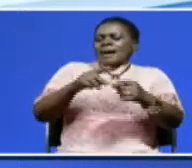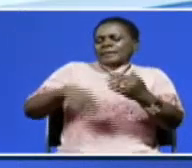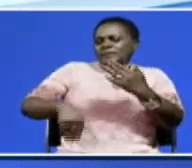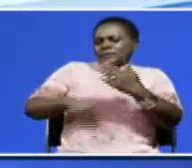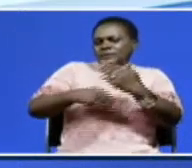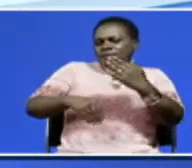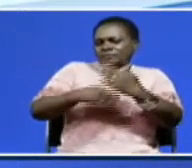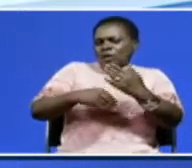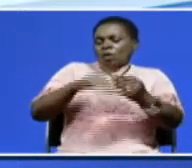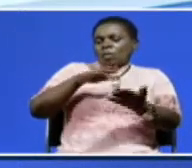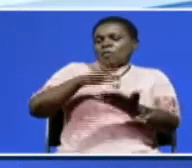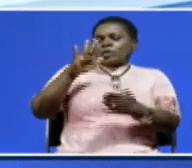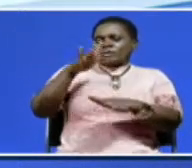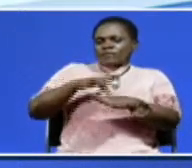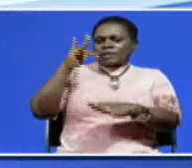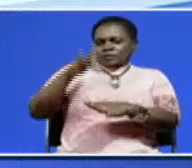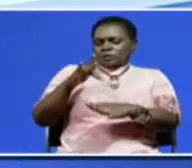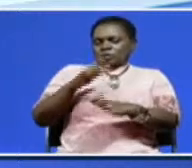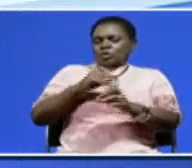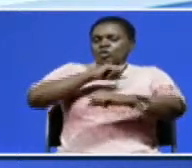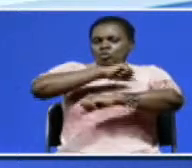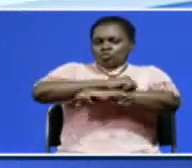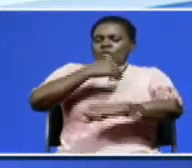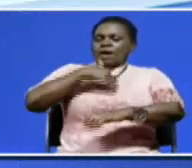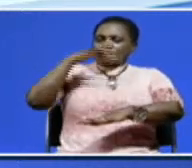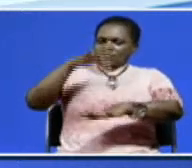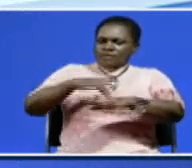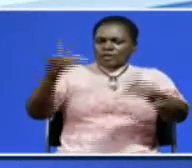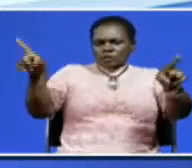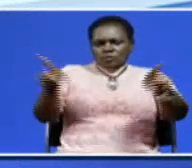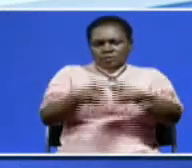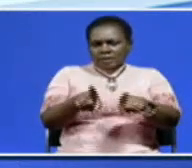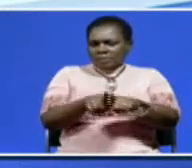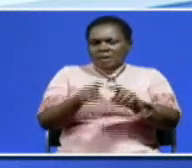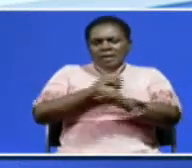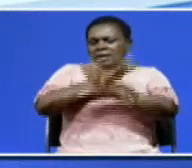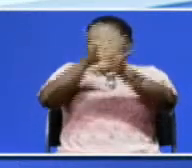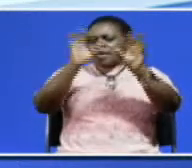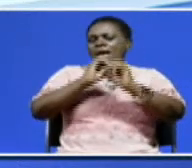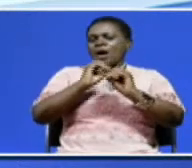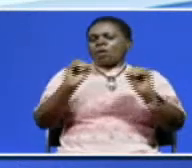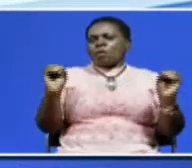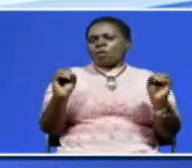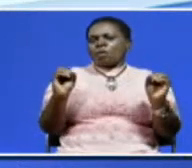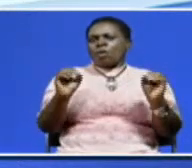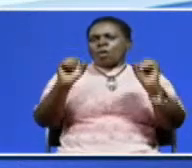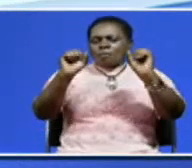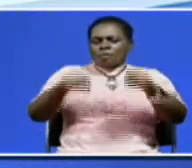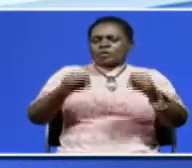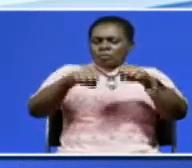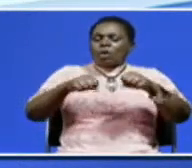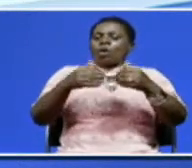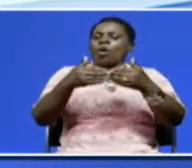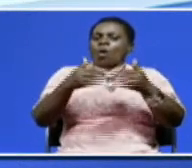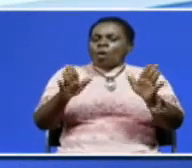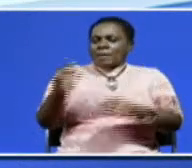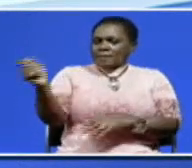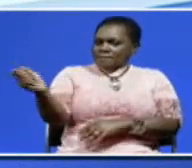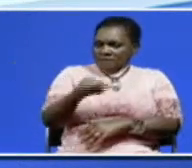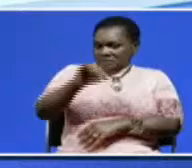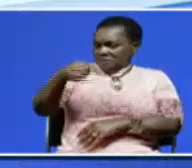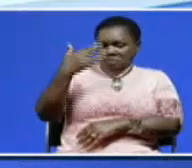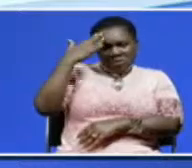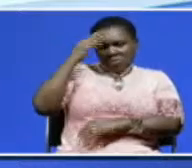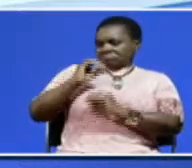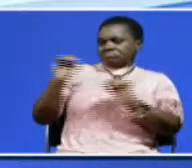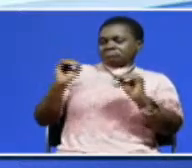numbers and schools already reporting COVID-19 cases, it is not certain that full reopening will be possible in January.